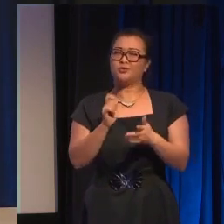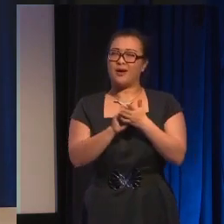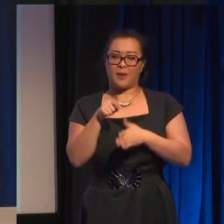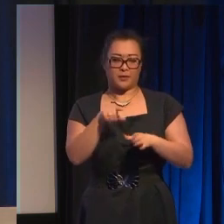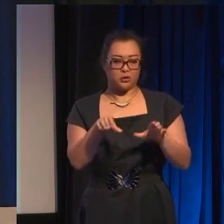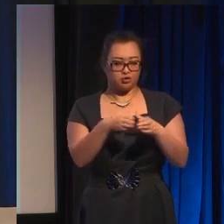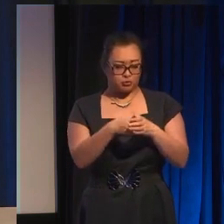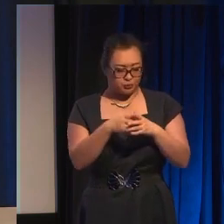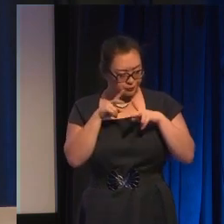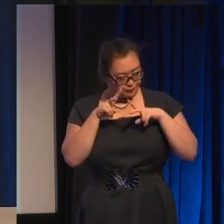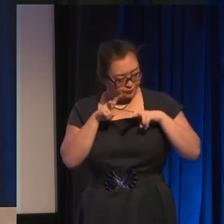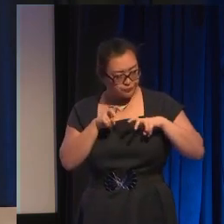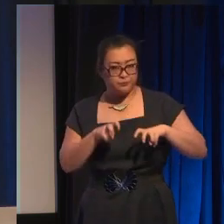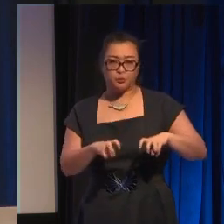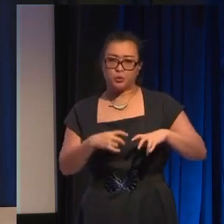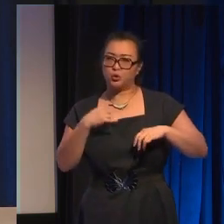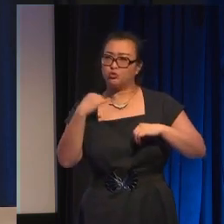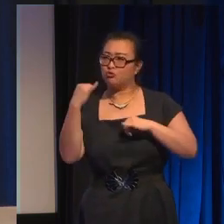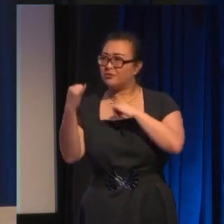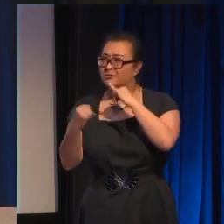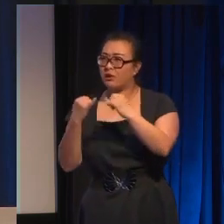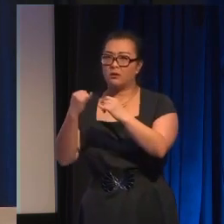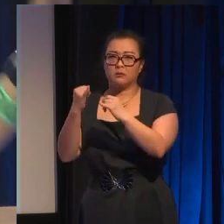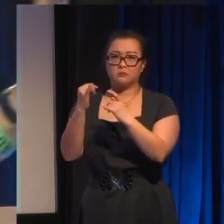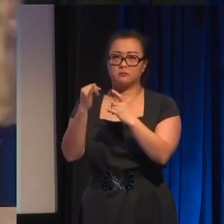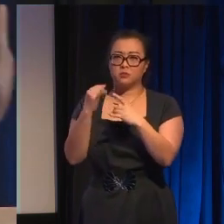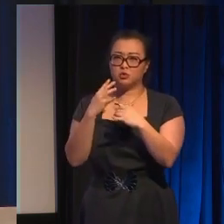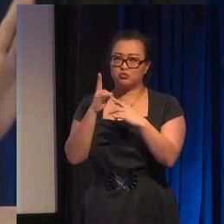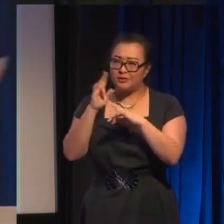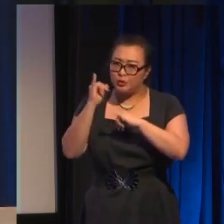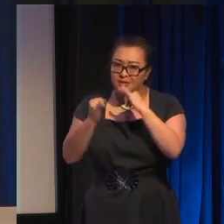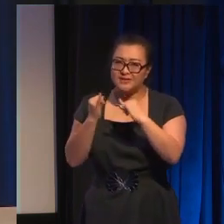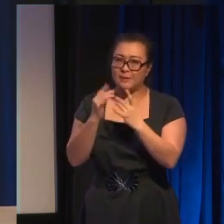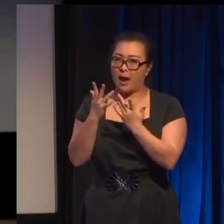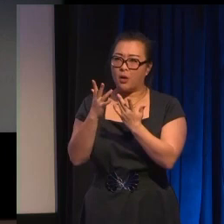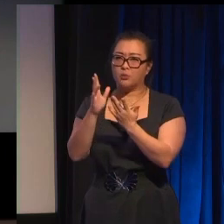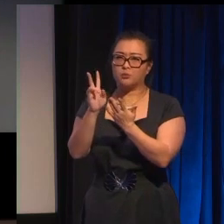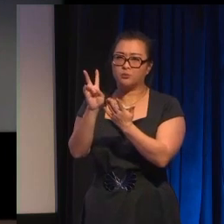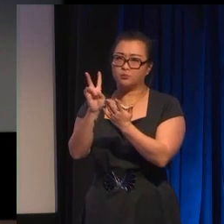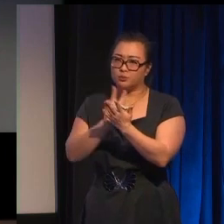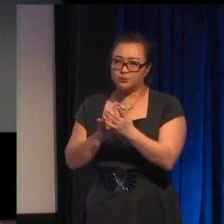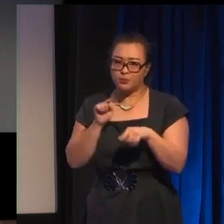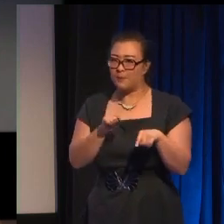thoughtful critiques of representation generally but maybe don't exclusively read critics who look like these guys